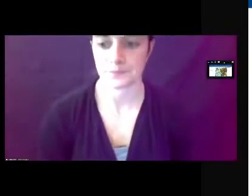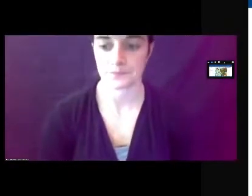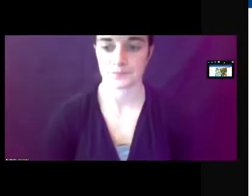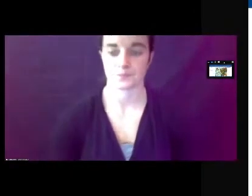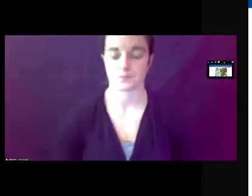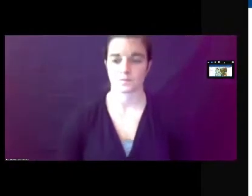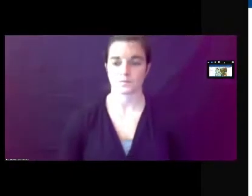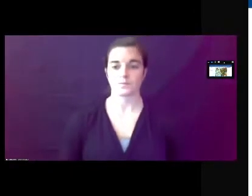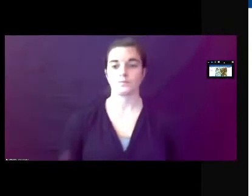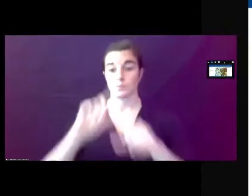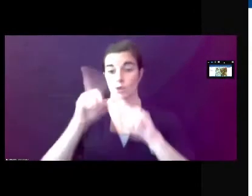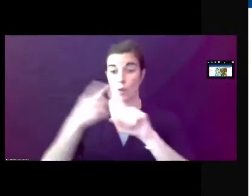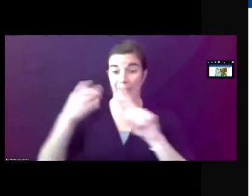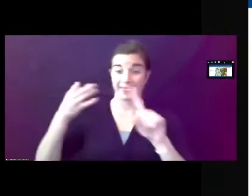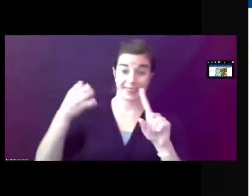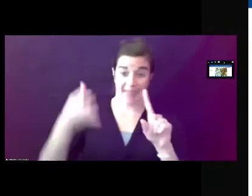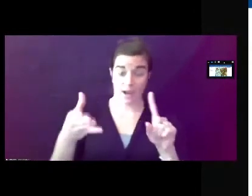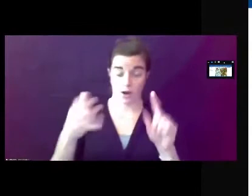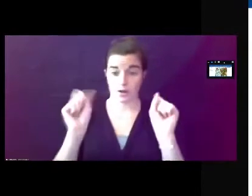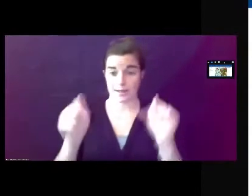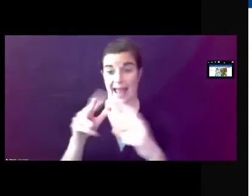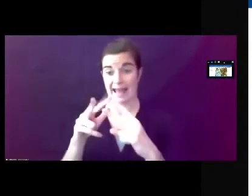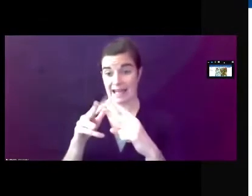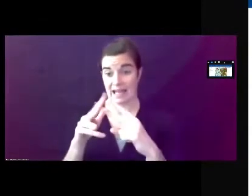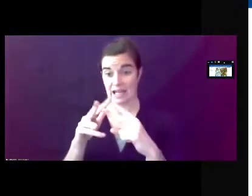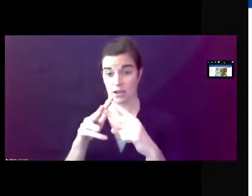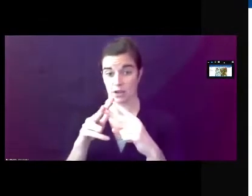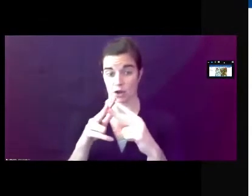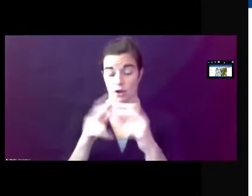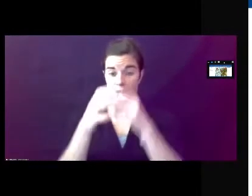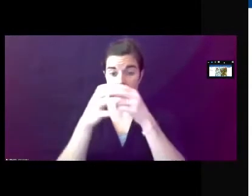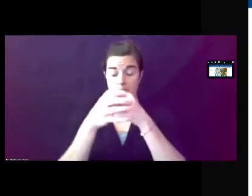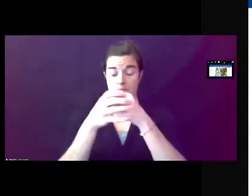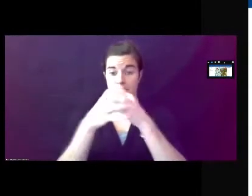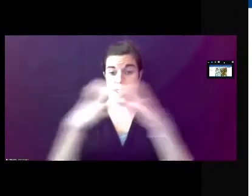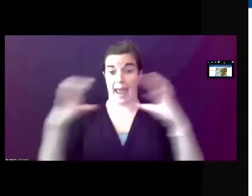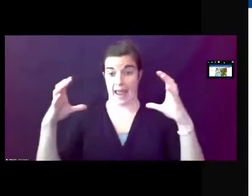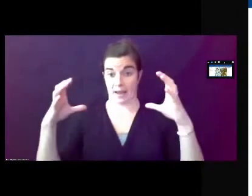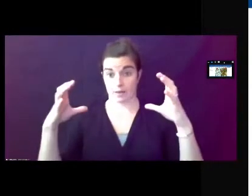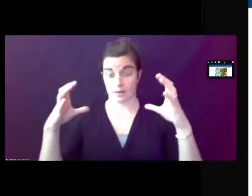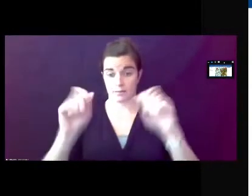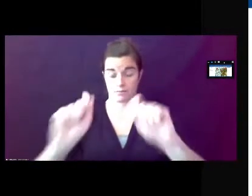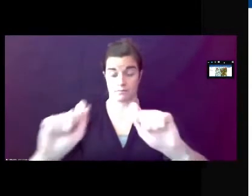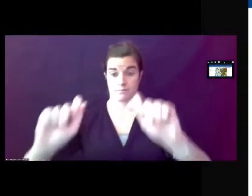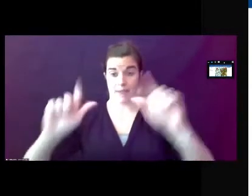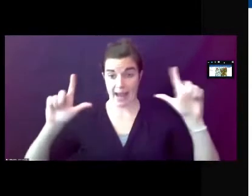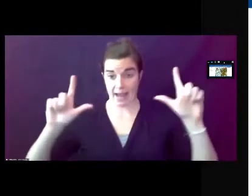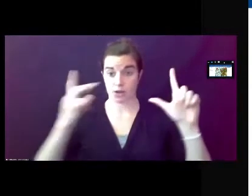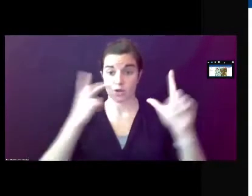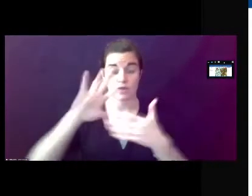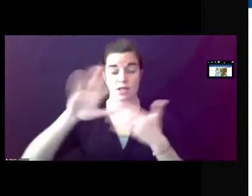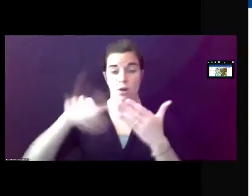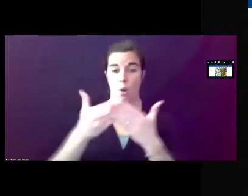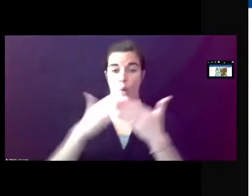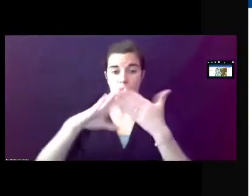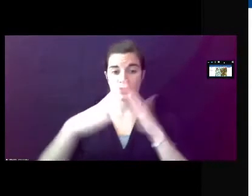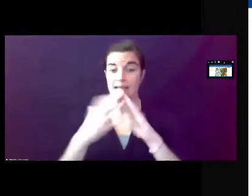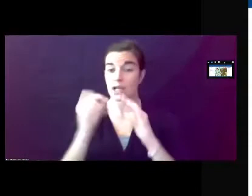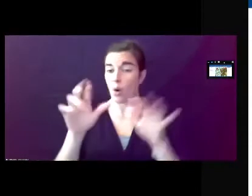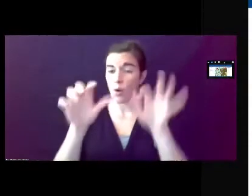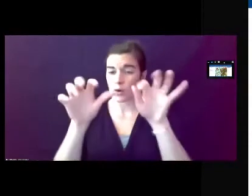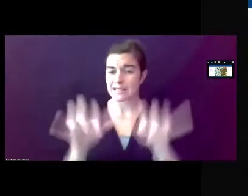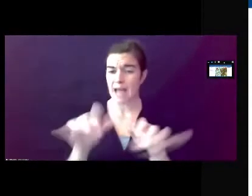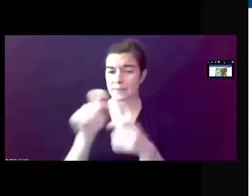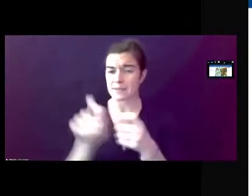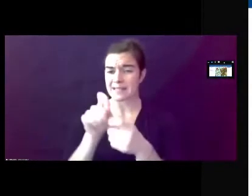once at the site you can either pan to explore the city as a whole or you can type a specific address in